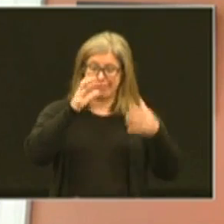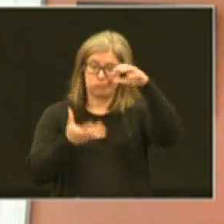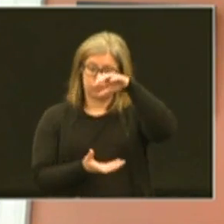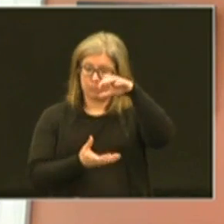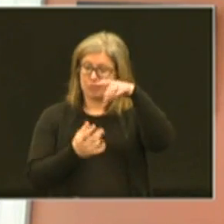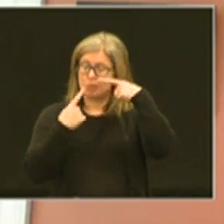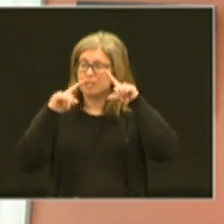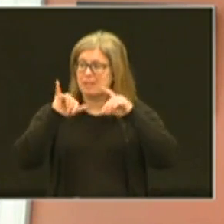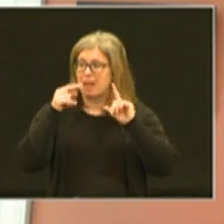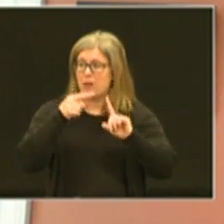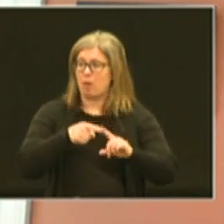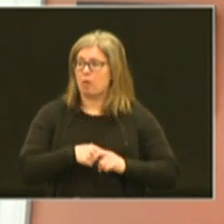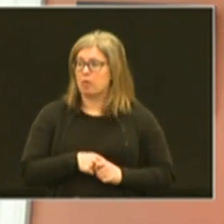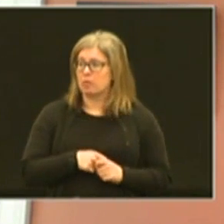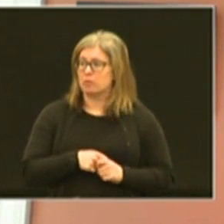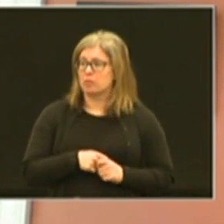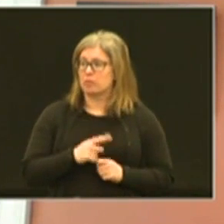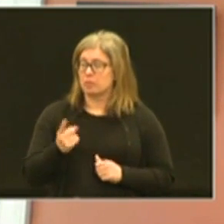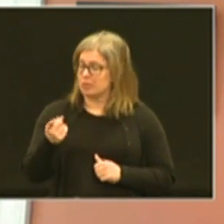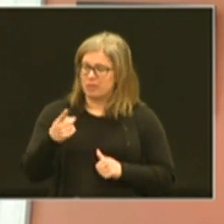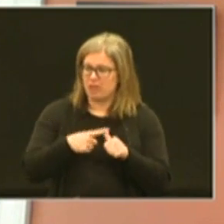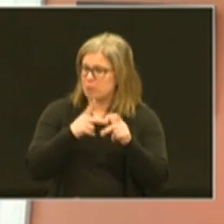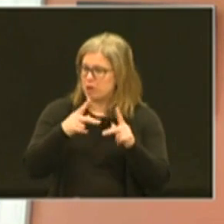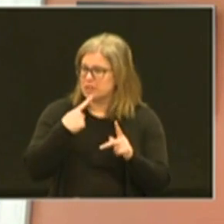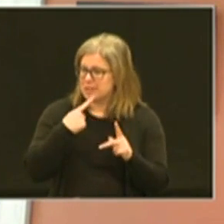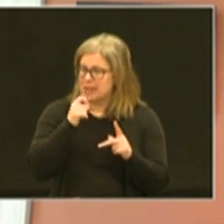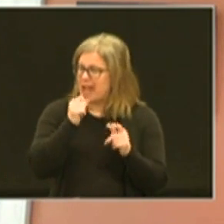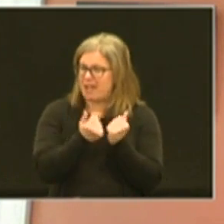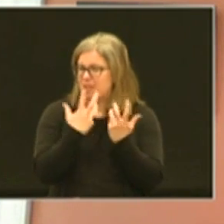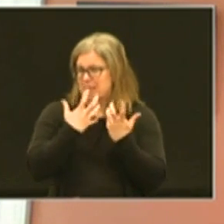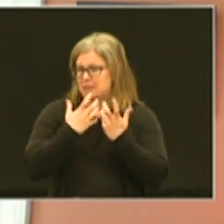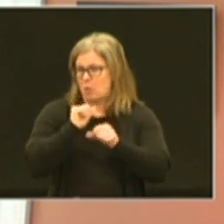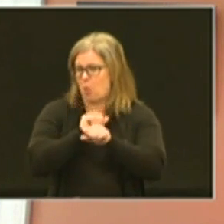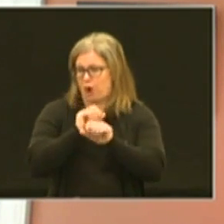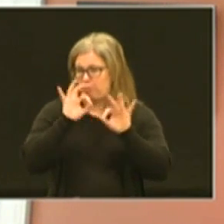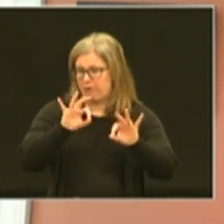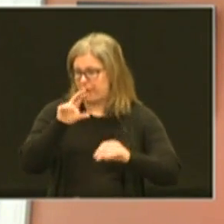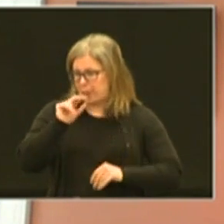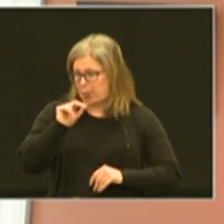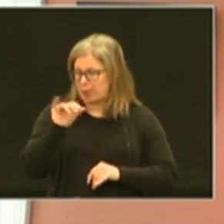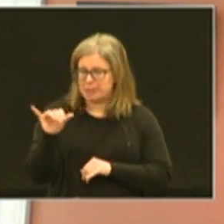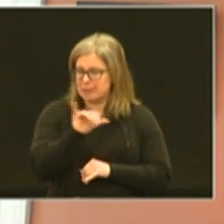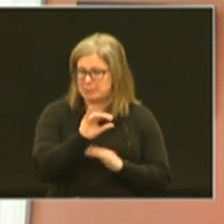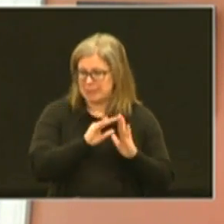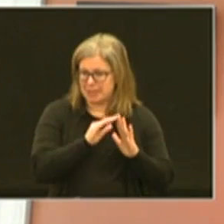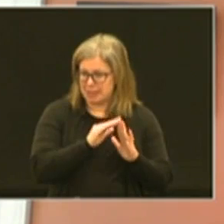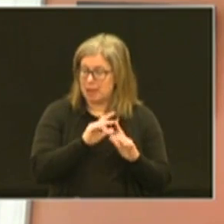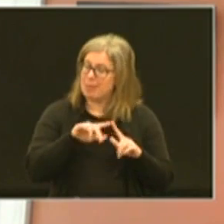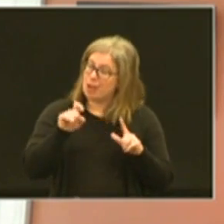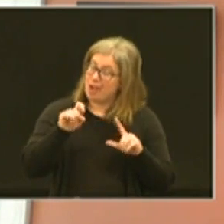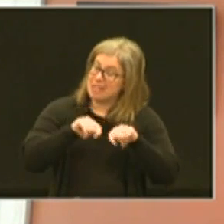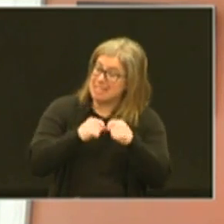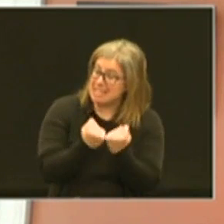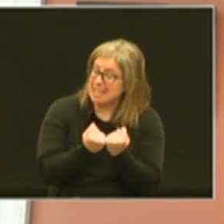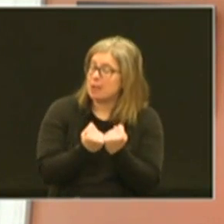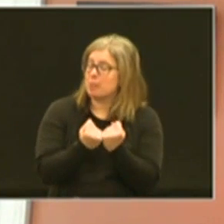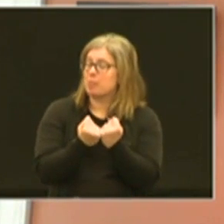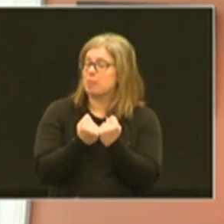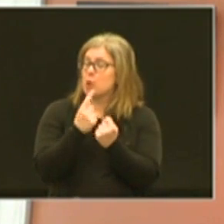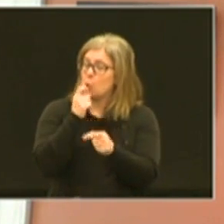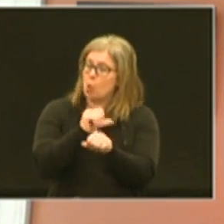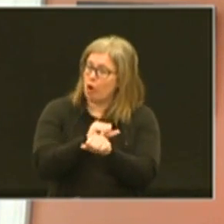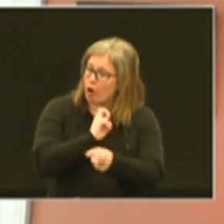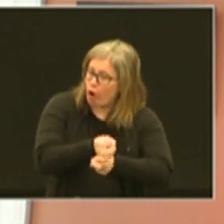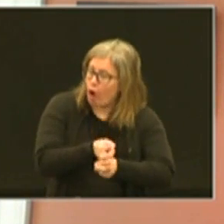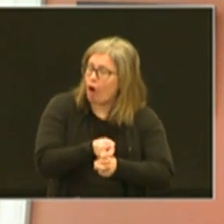achieve that goal you'd be the first one to say but not everything's working perfectly just the same thing in the city but you've got a team that's